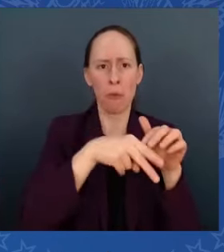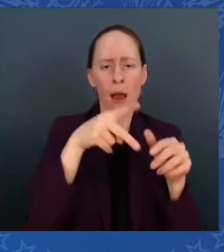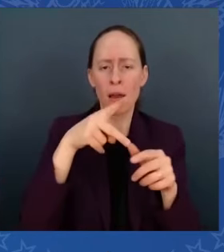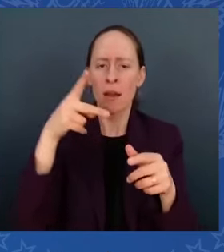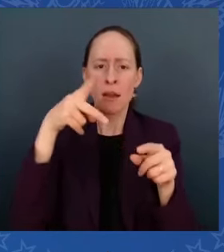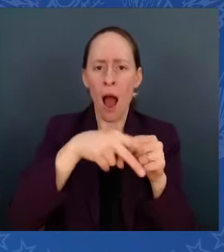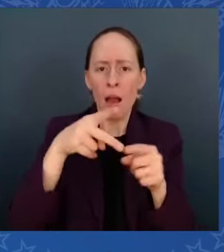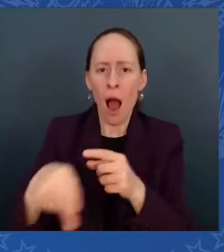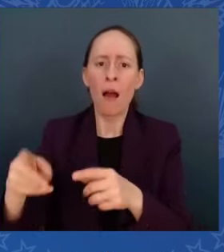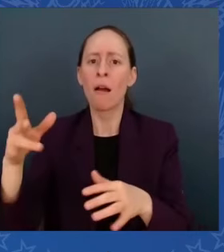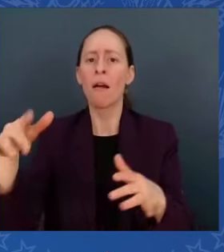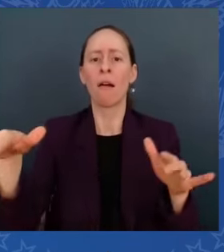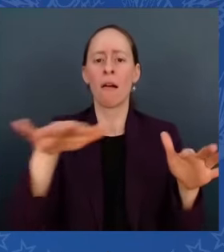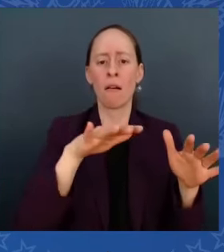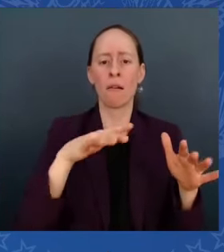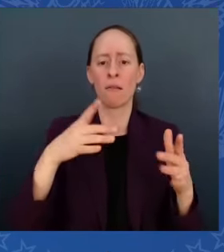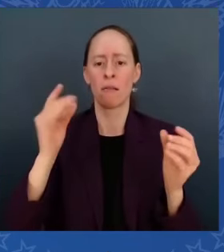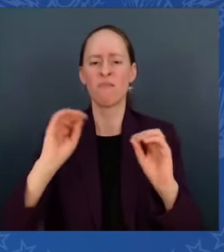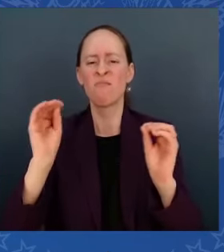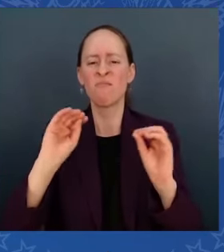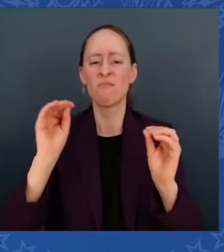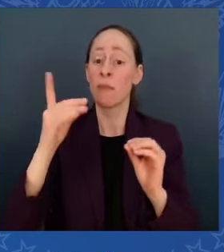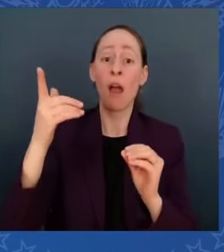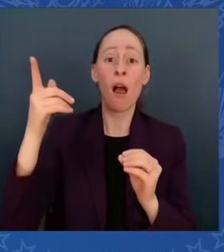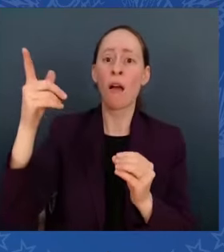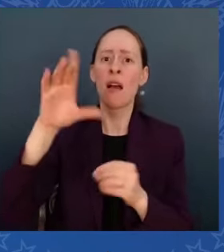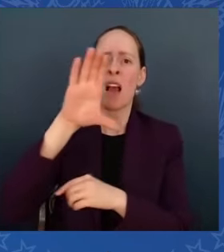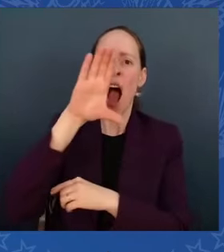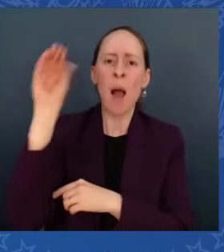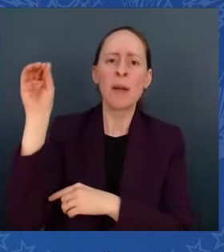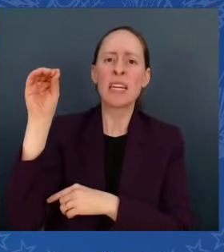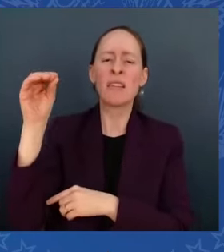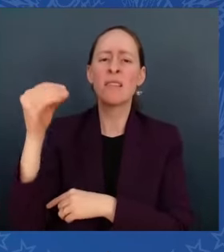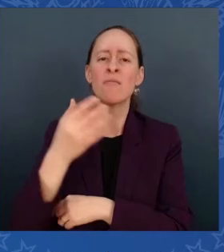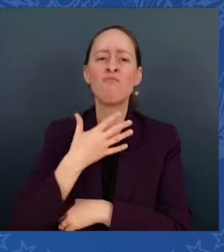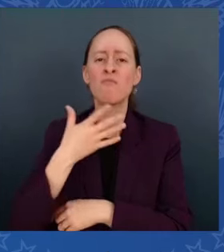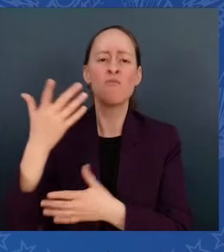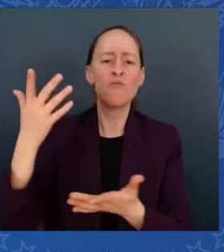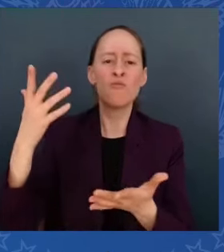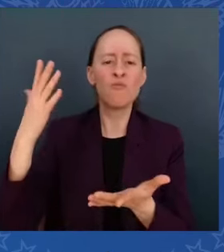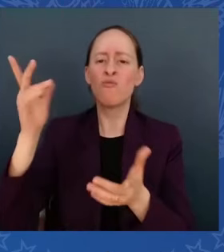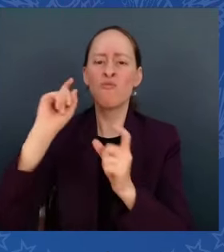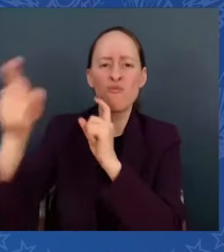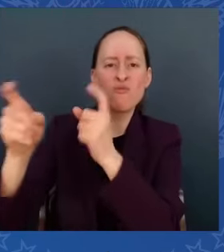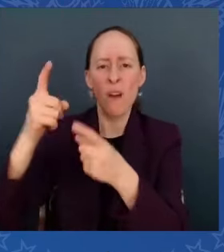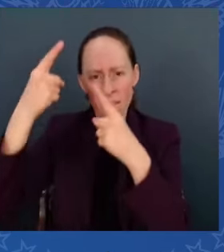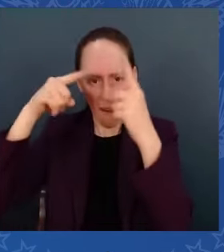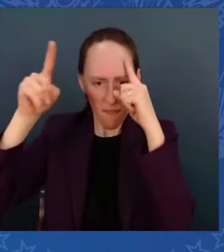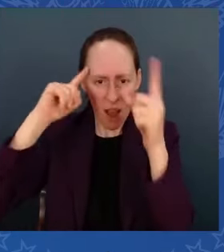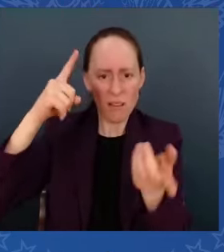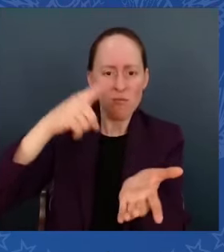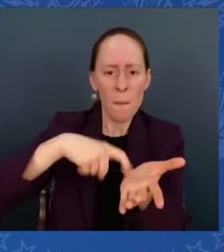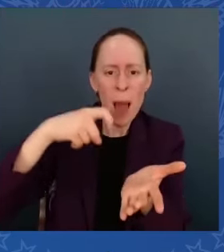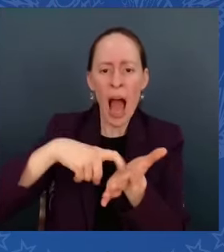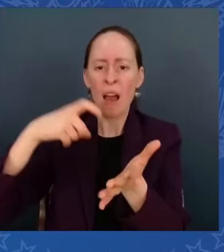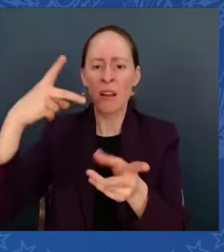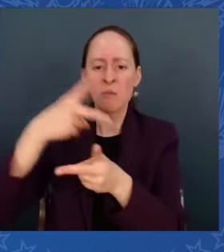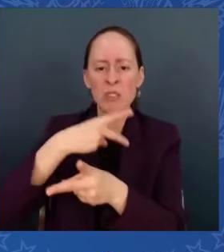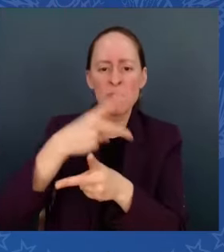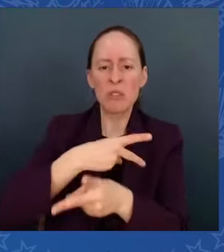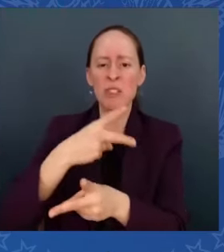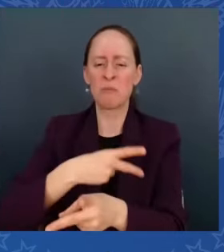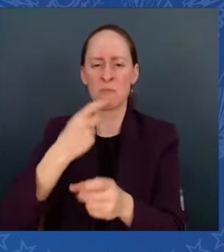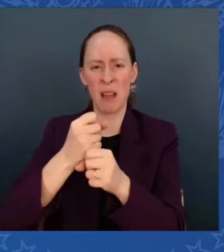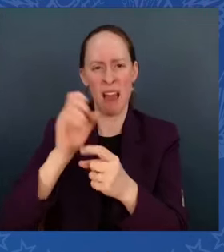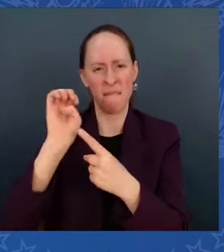leeway to contaminate our groundwater. They slashed the Environmental Protection Agency budget, eliminating important programs that guaranteed clean